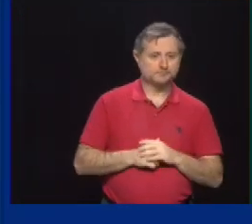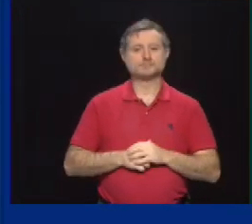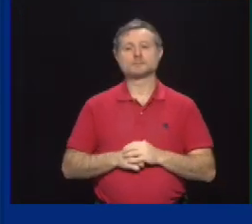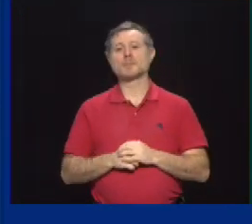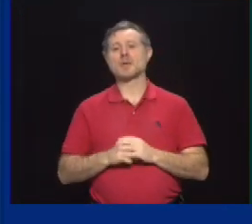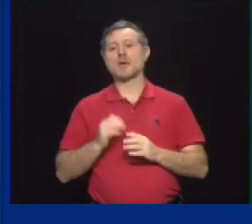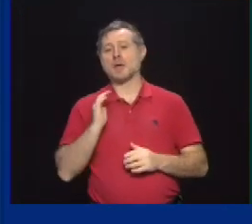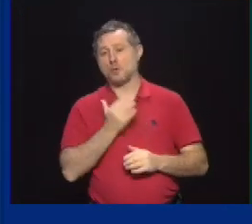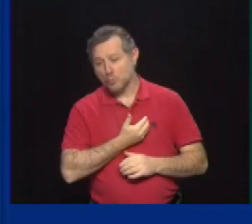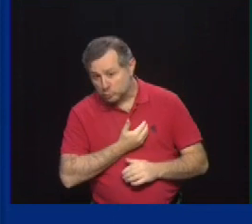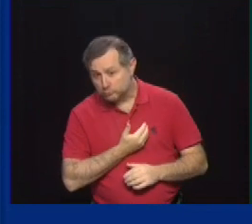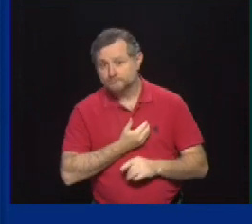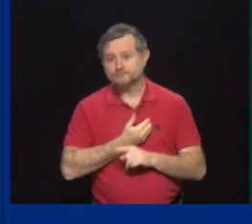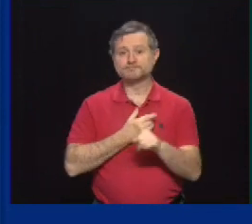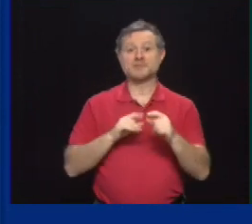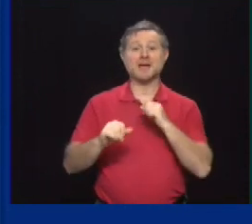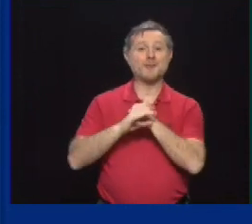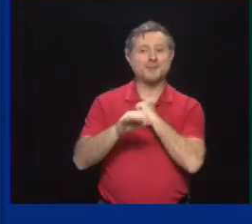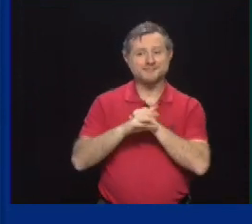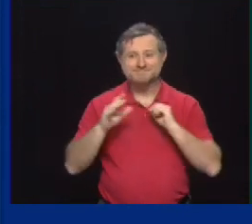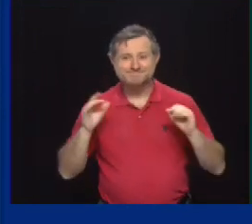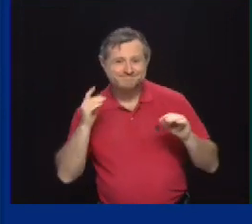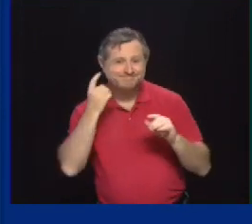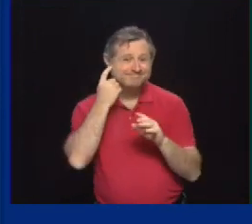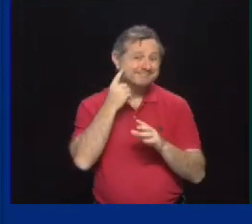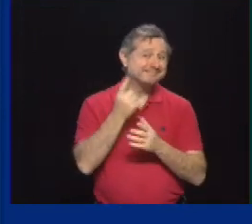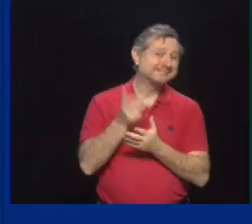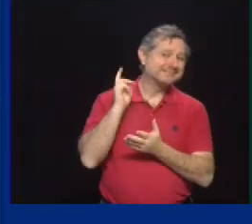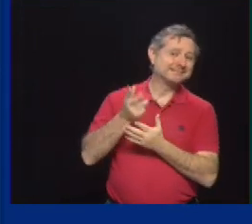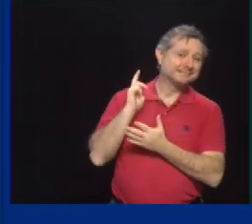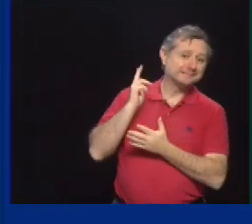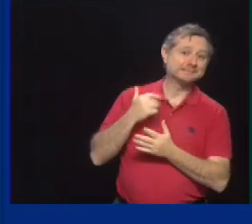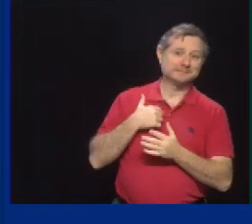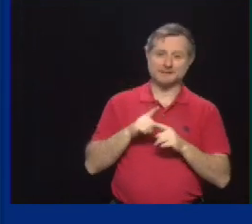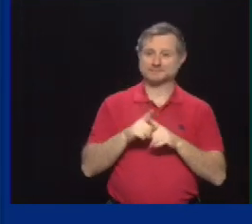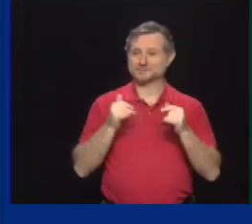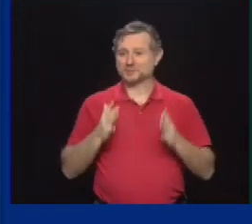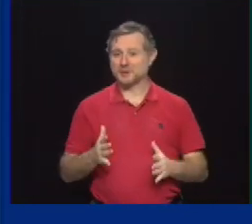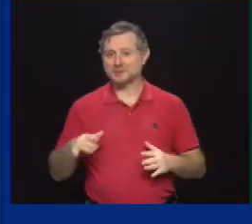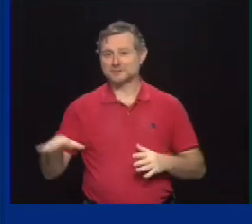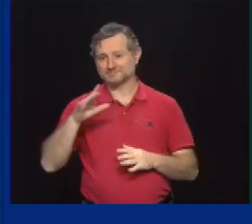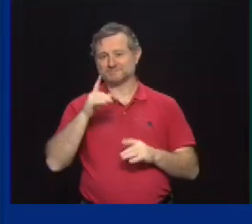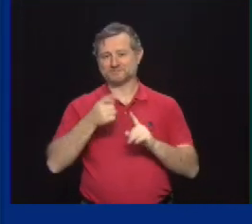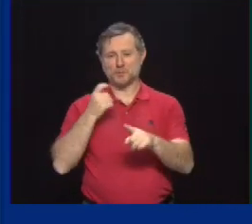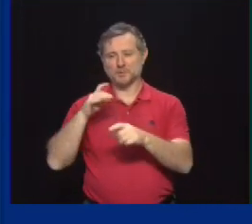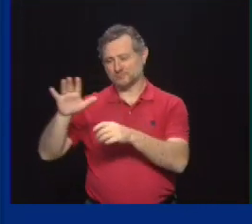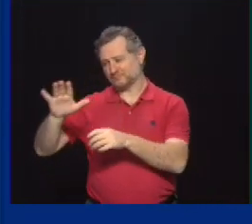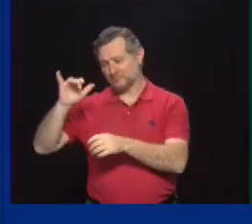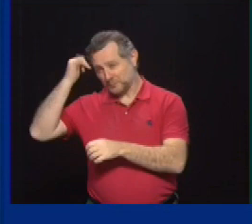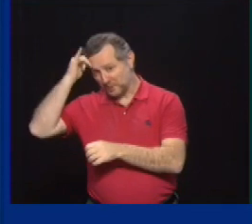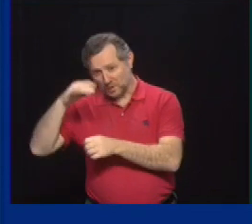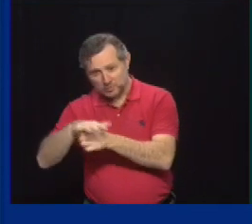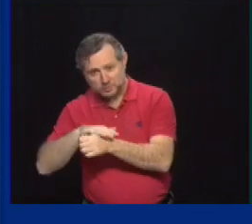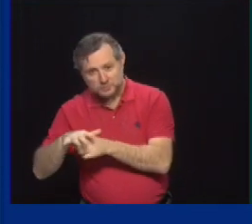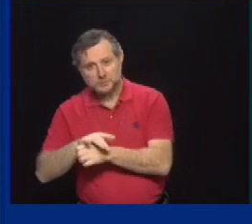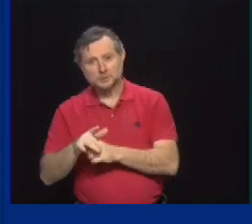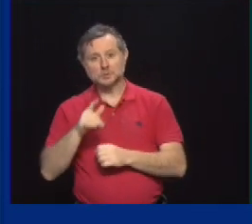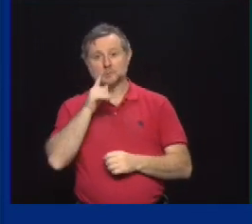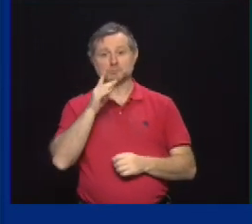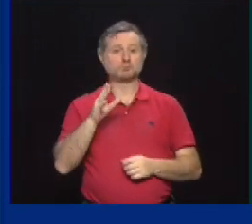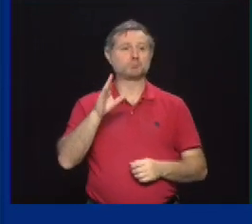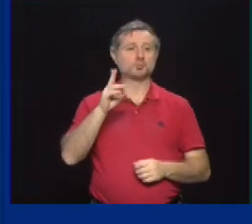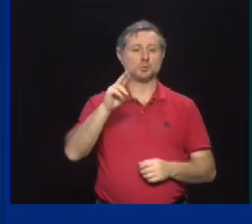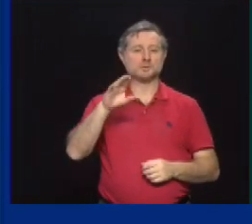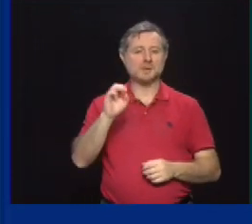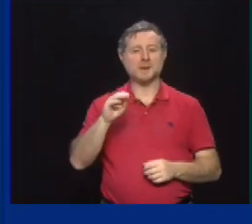here a couple weeks ago. And those of you from the Buffalo area know that's Bruce Smith. We had 60 winners in total and I want to thank New York's teams,